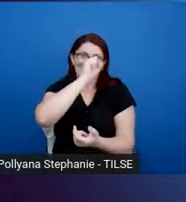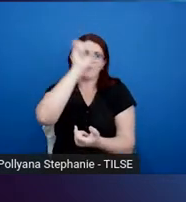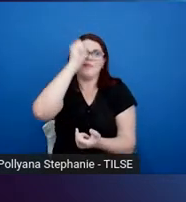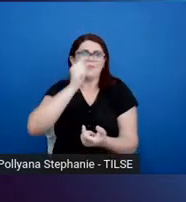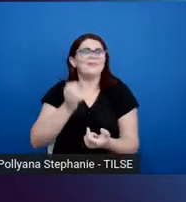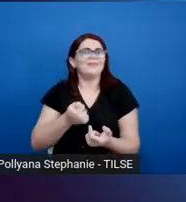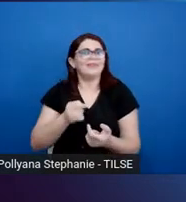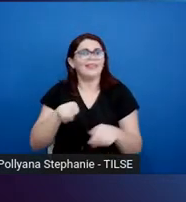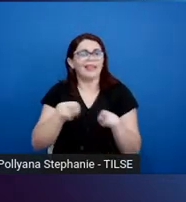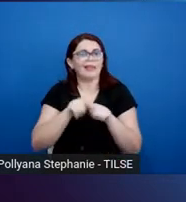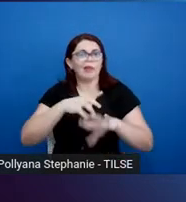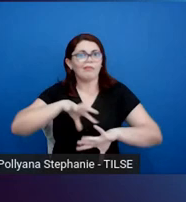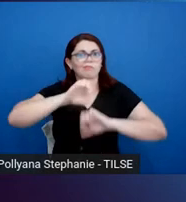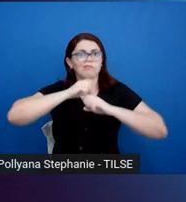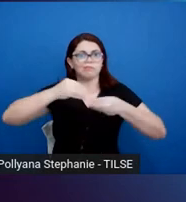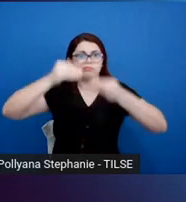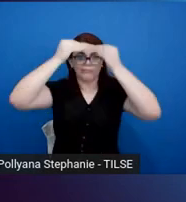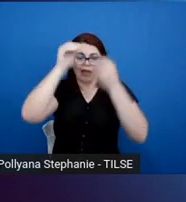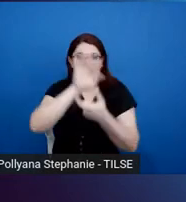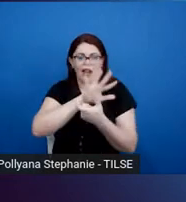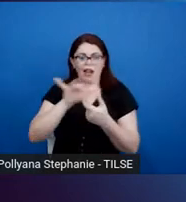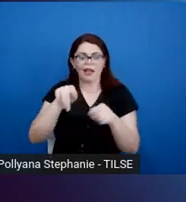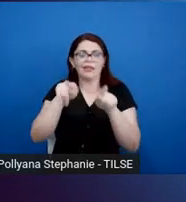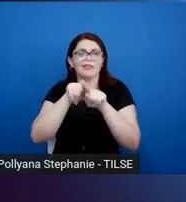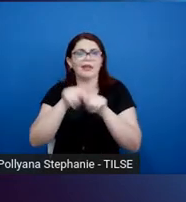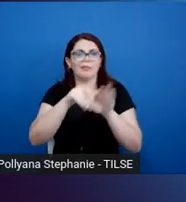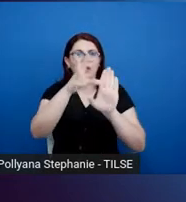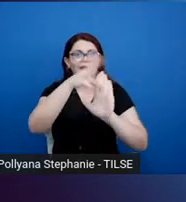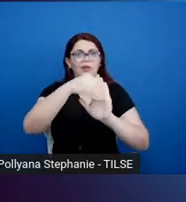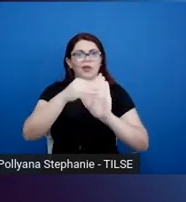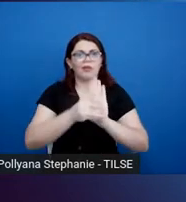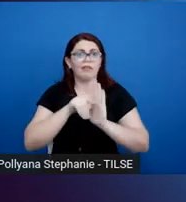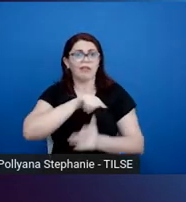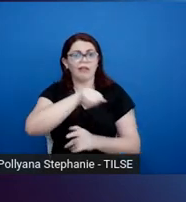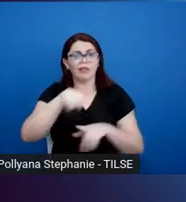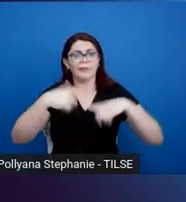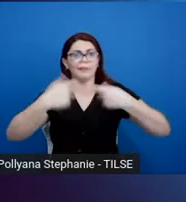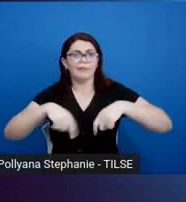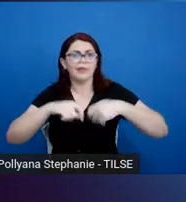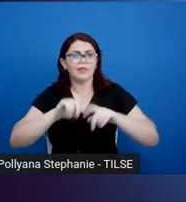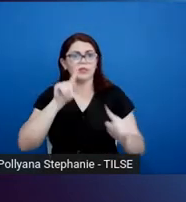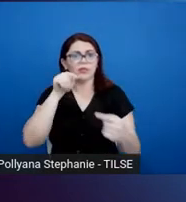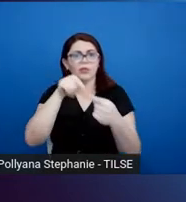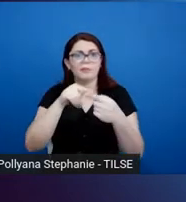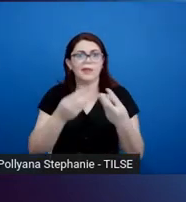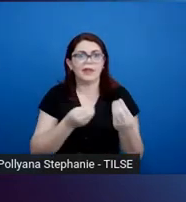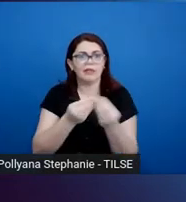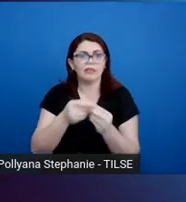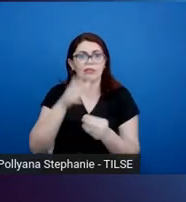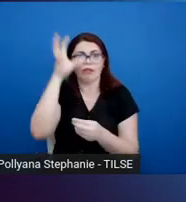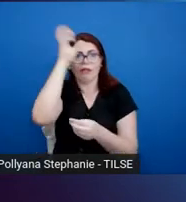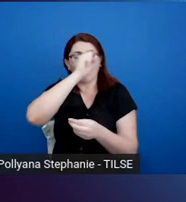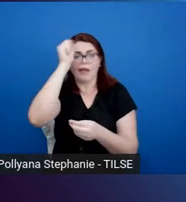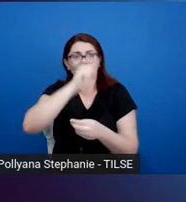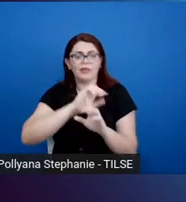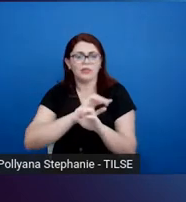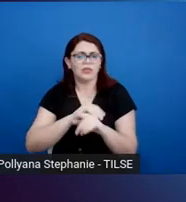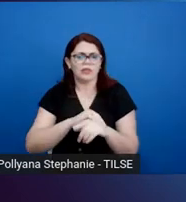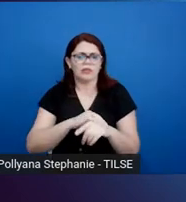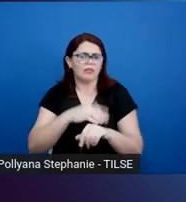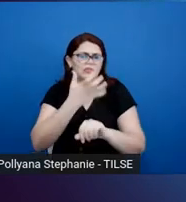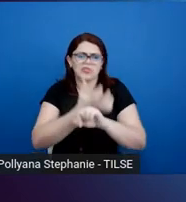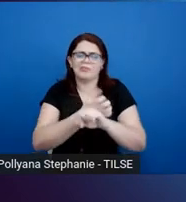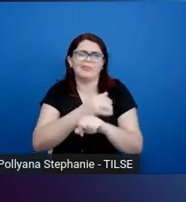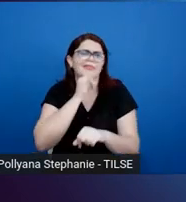also acquiring content, the kind of content that they need to learn subjects like science, social studies.